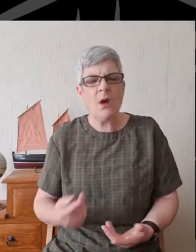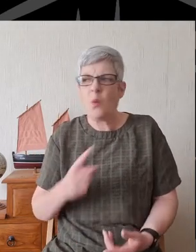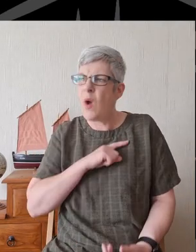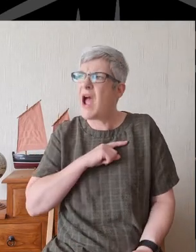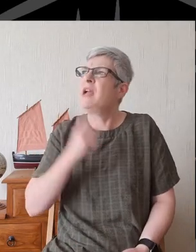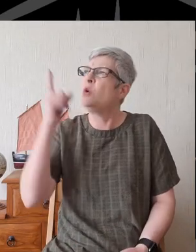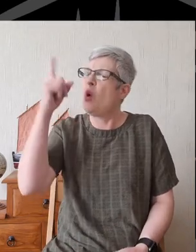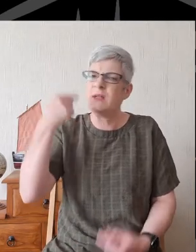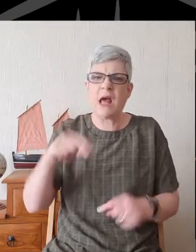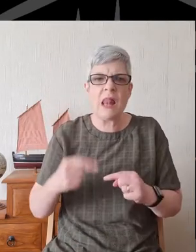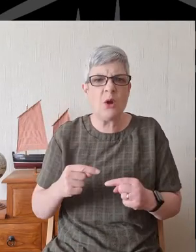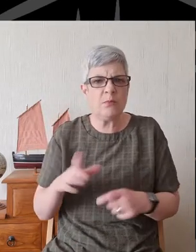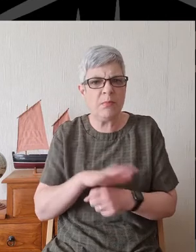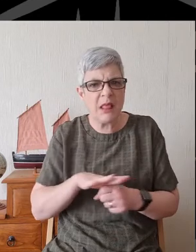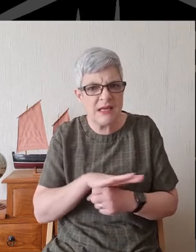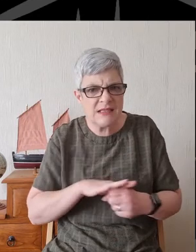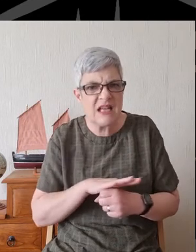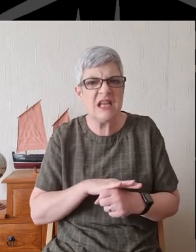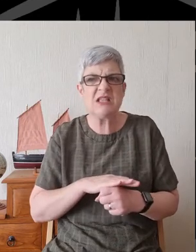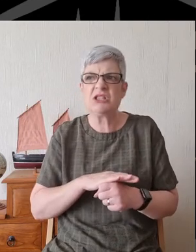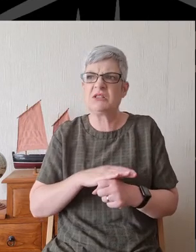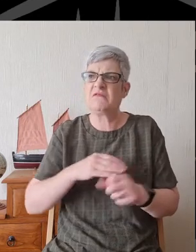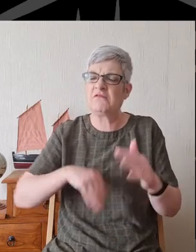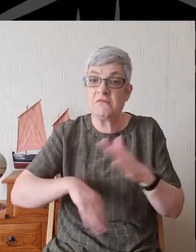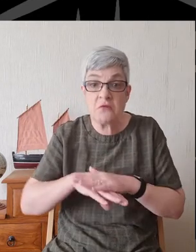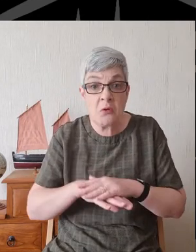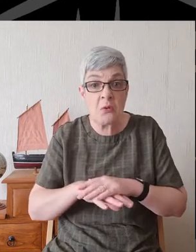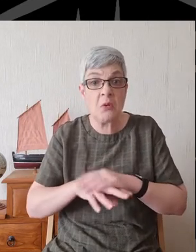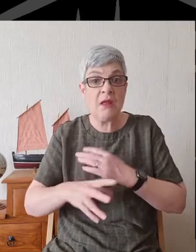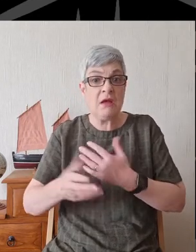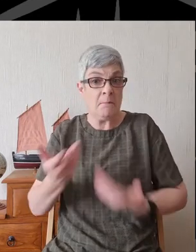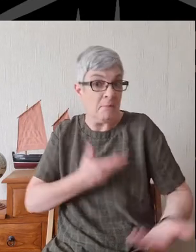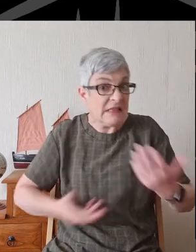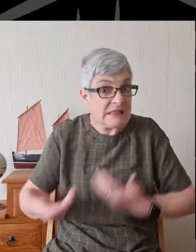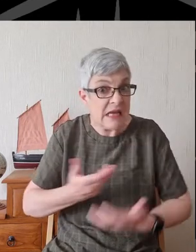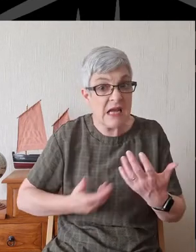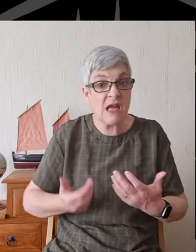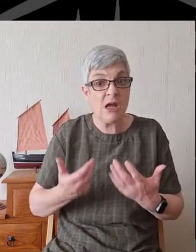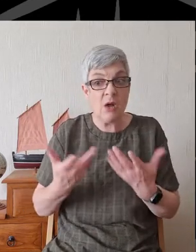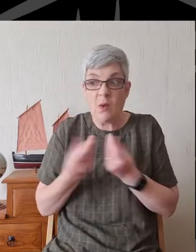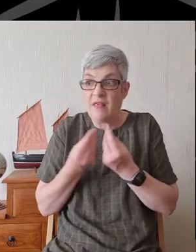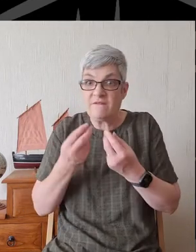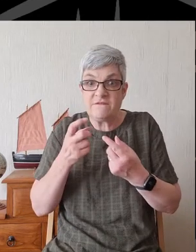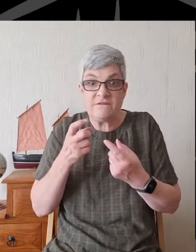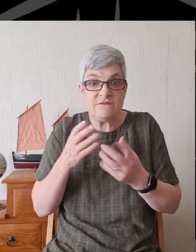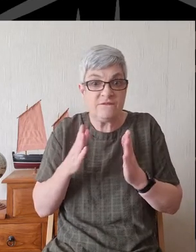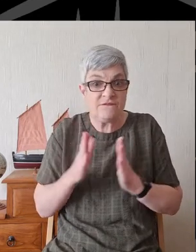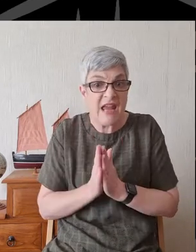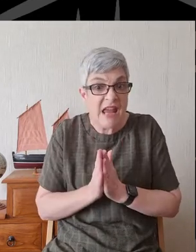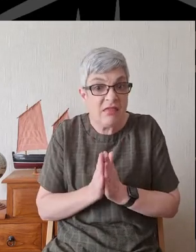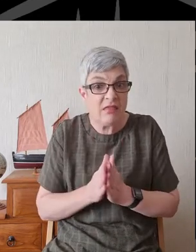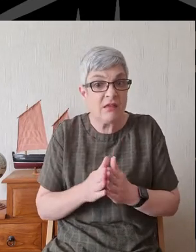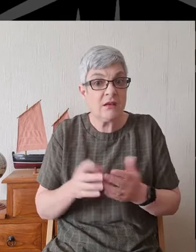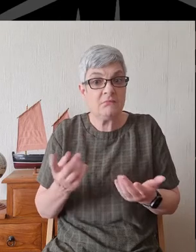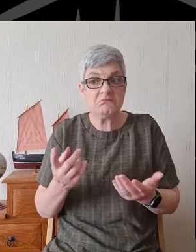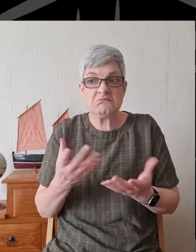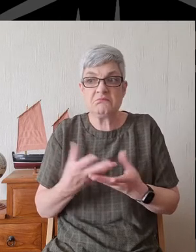places that were once full and bustling of faith and Christian activity just seem to fizzle out?